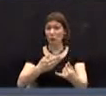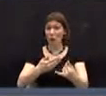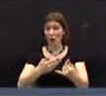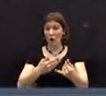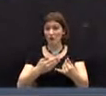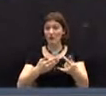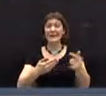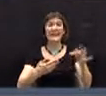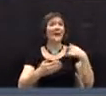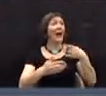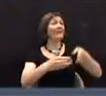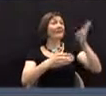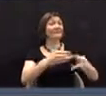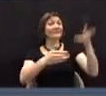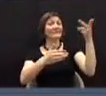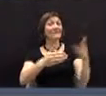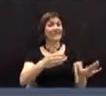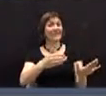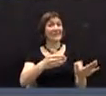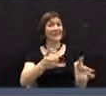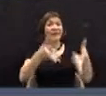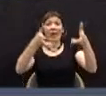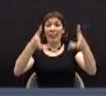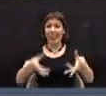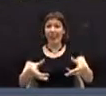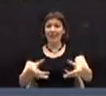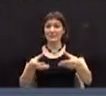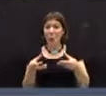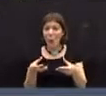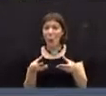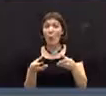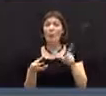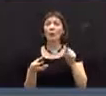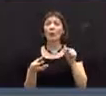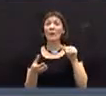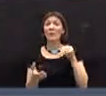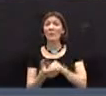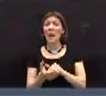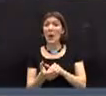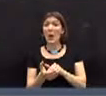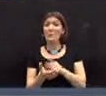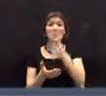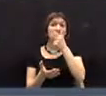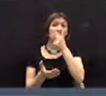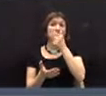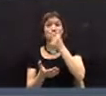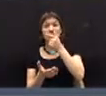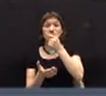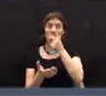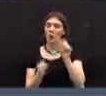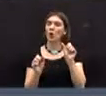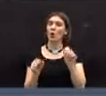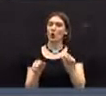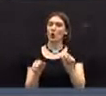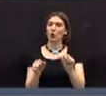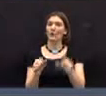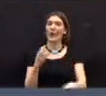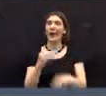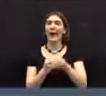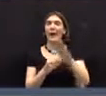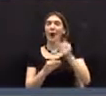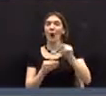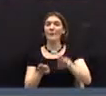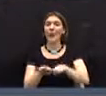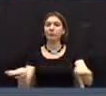finished a project and you had $20,000 left over and you wanted to carpet a certain